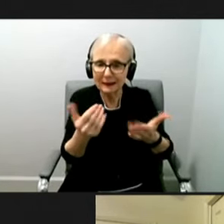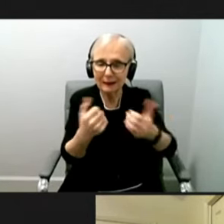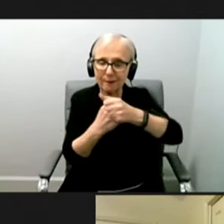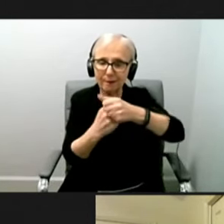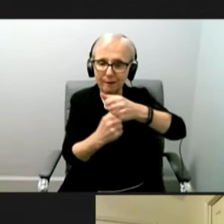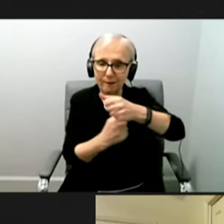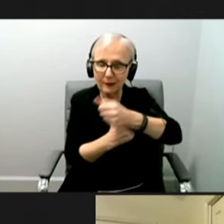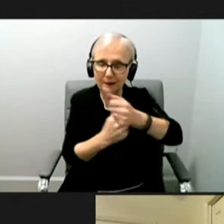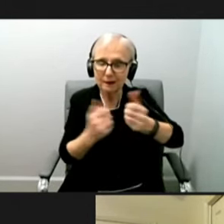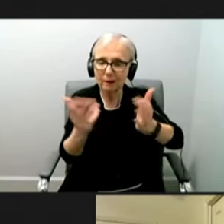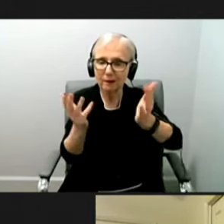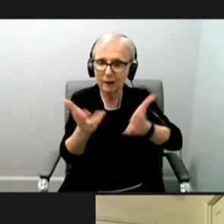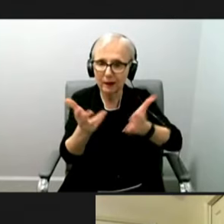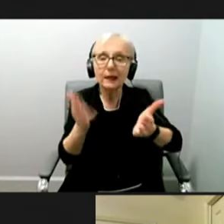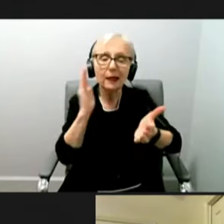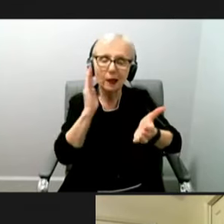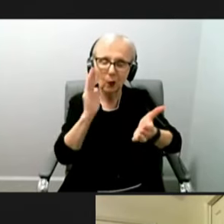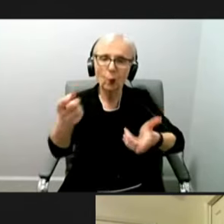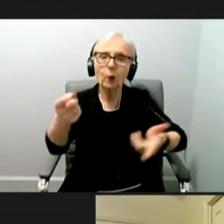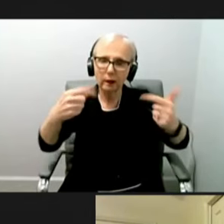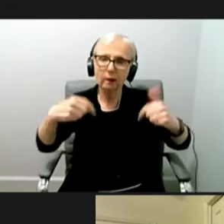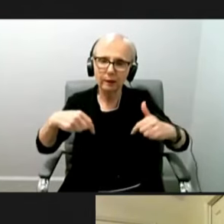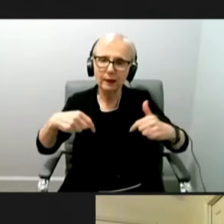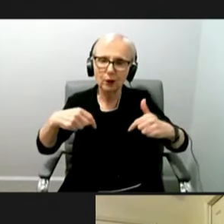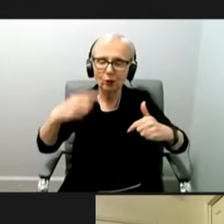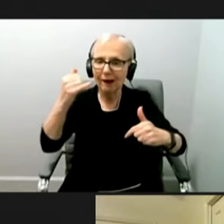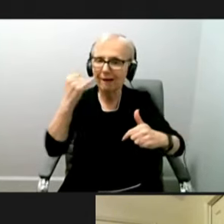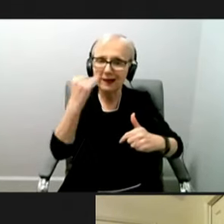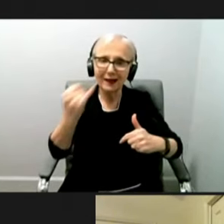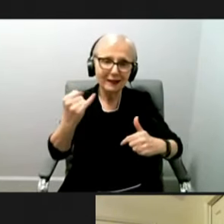this conversation that it will be coming. Do you have any idea when?